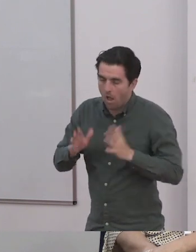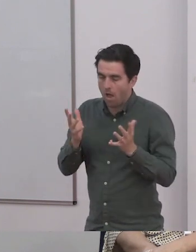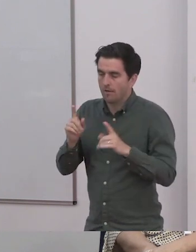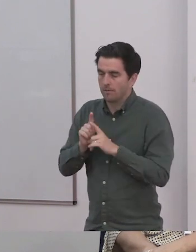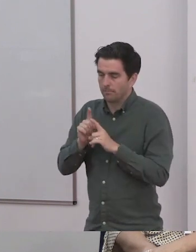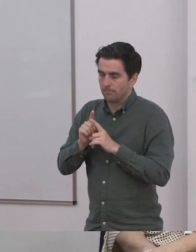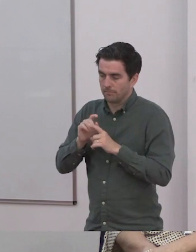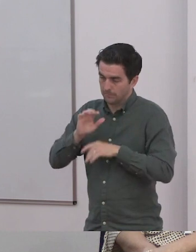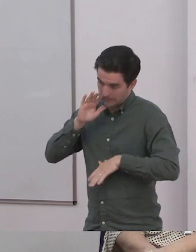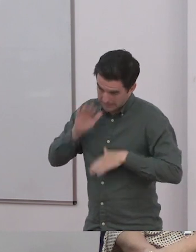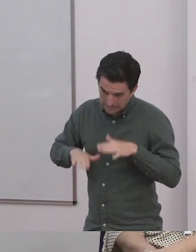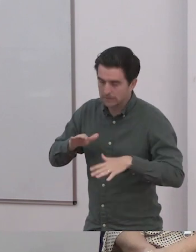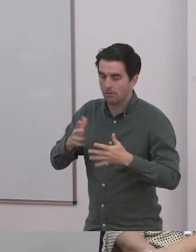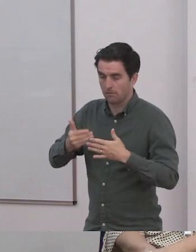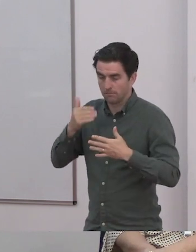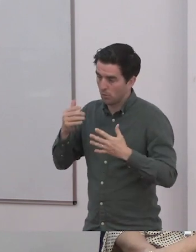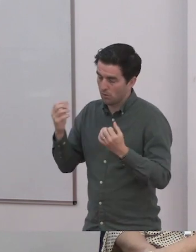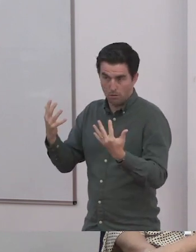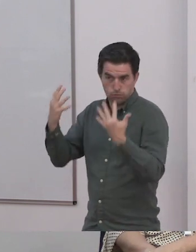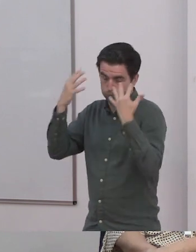always by far the hardest.